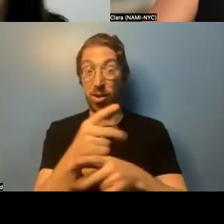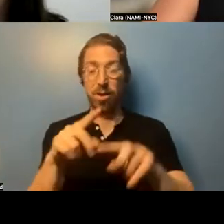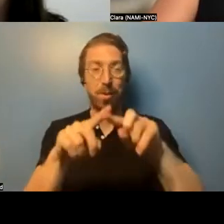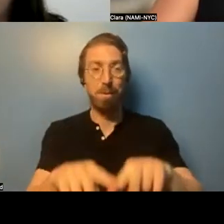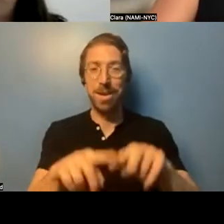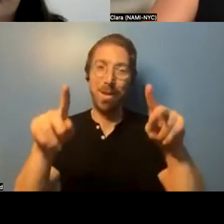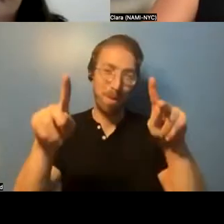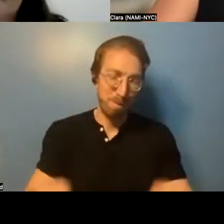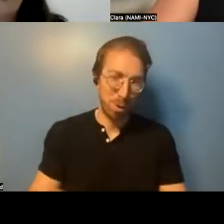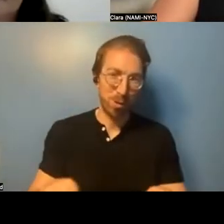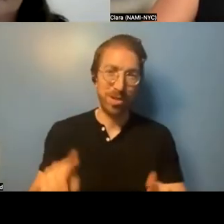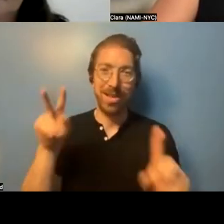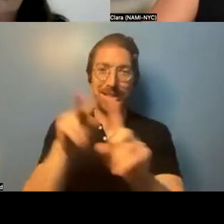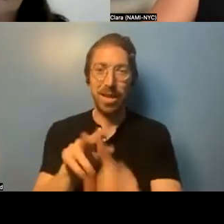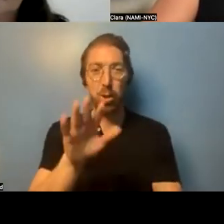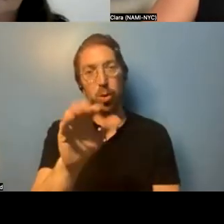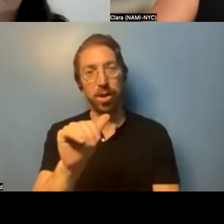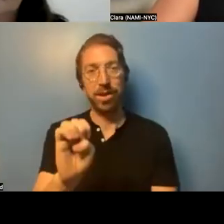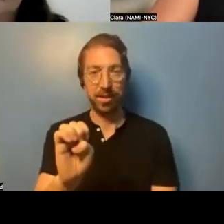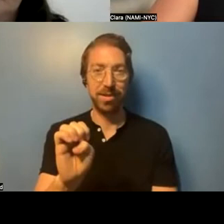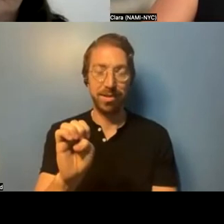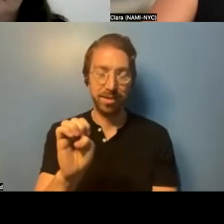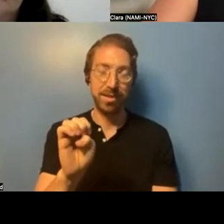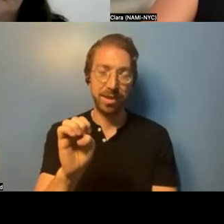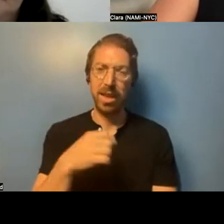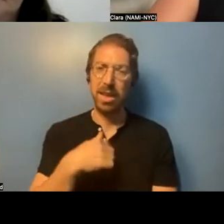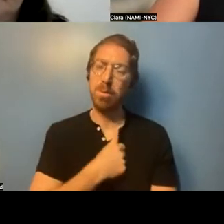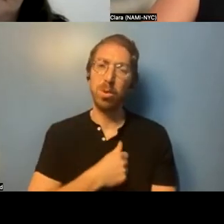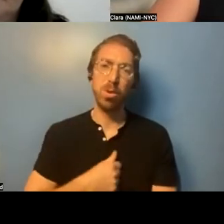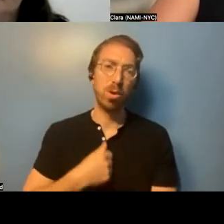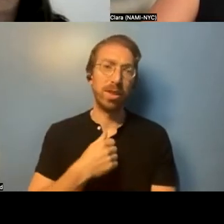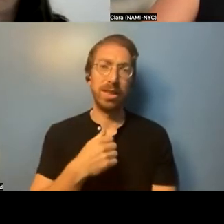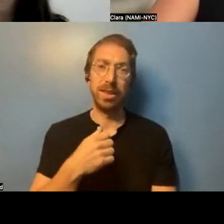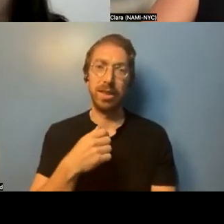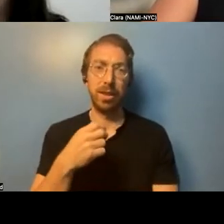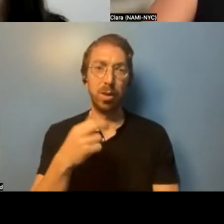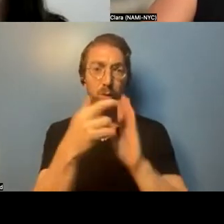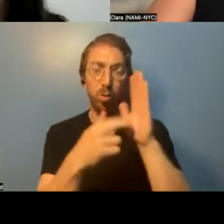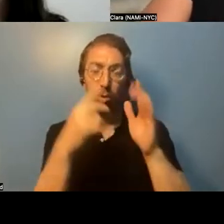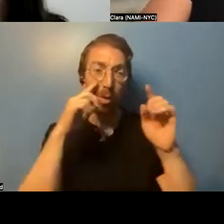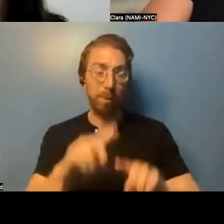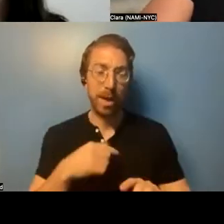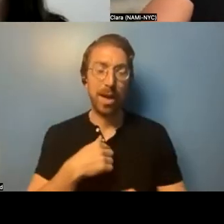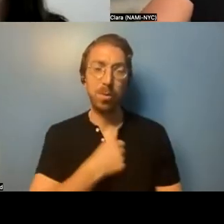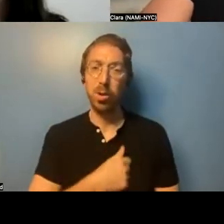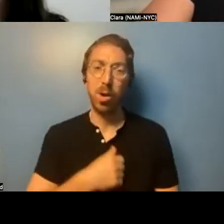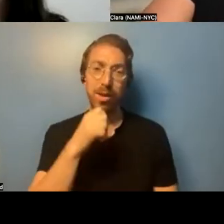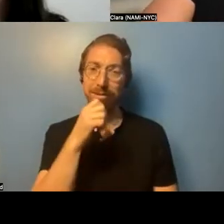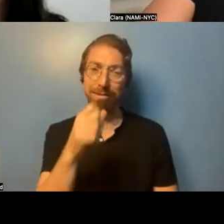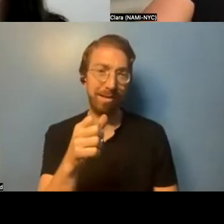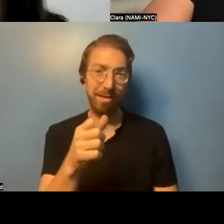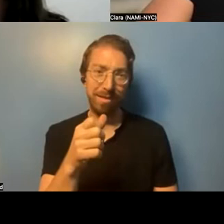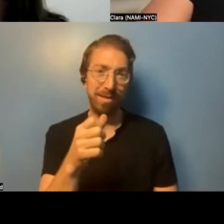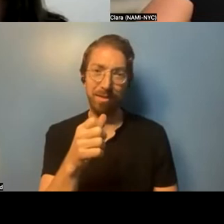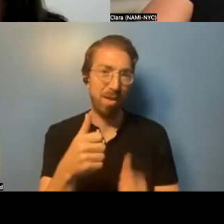And I'm sorry that they didn't give that regulatory agreement, the attention that, that it was due. May I ask one more